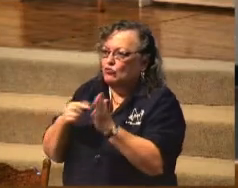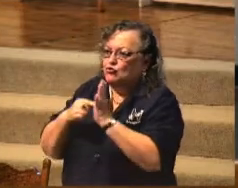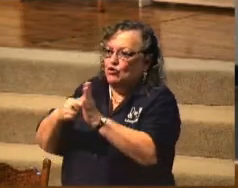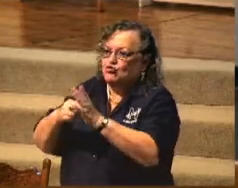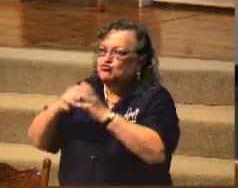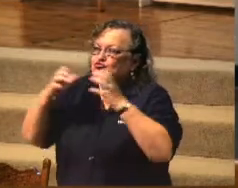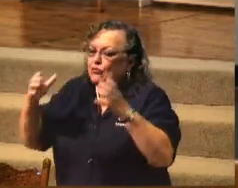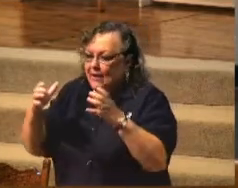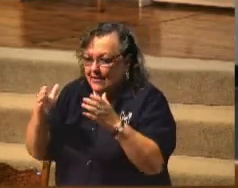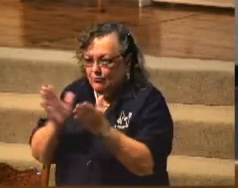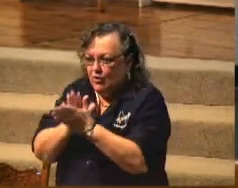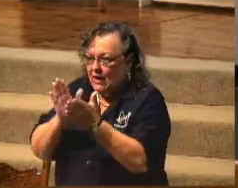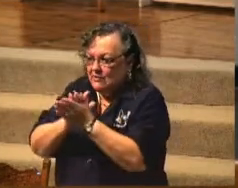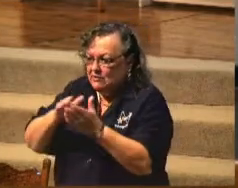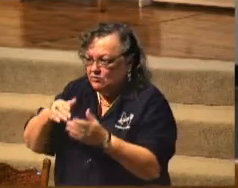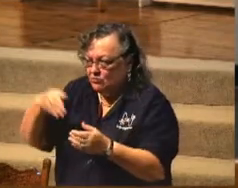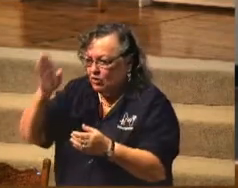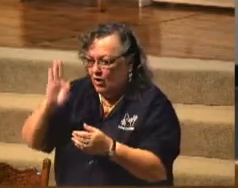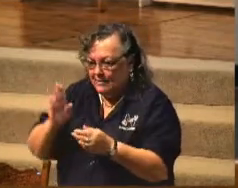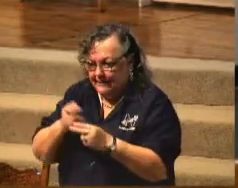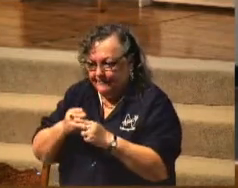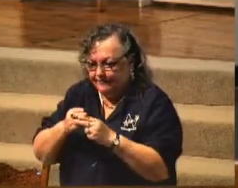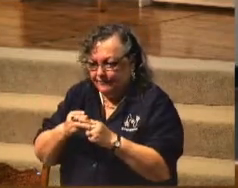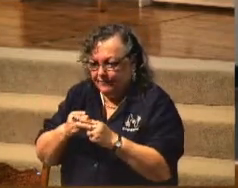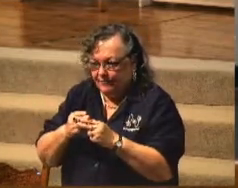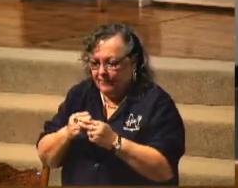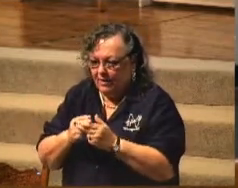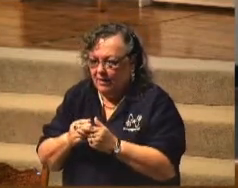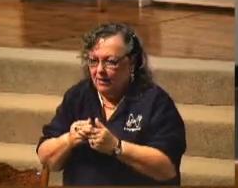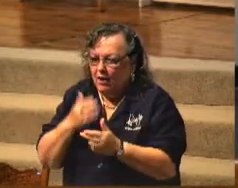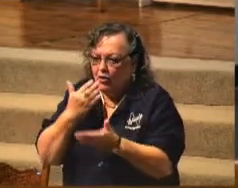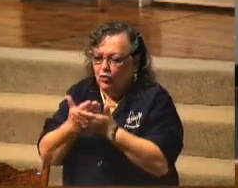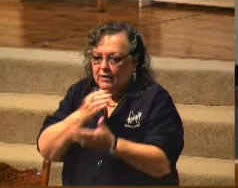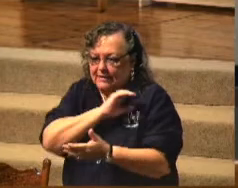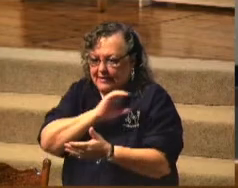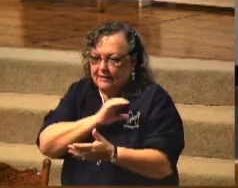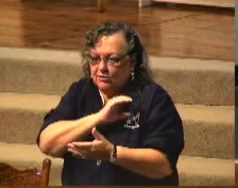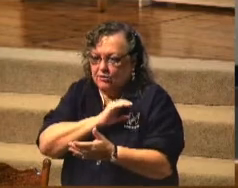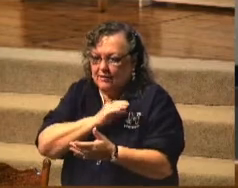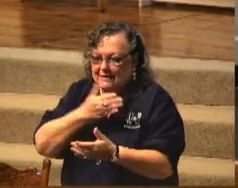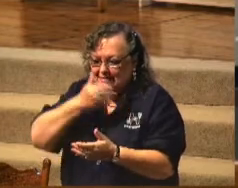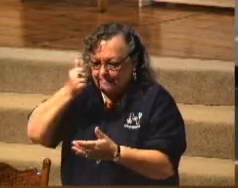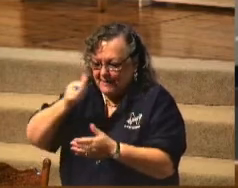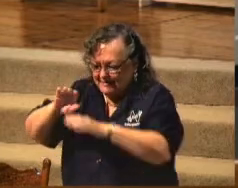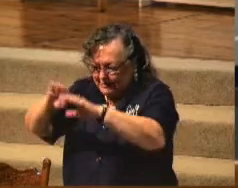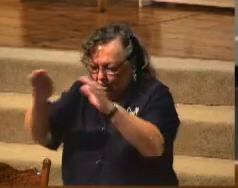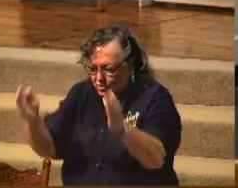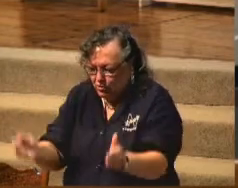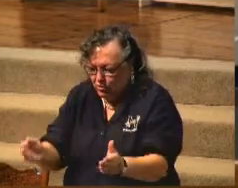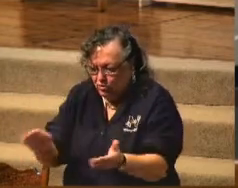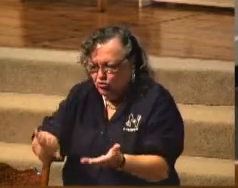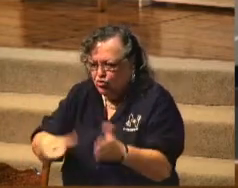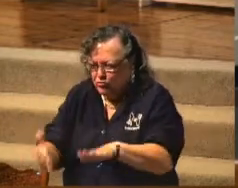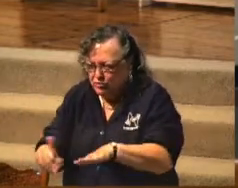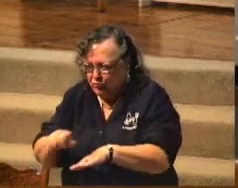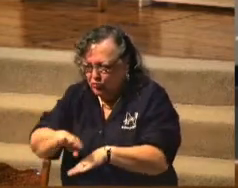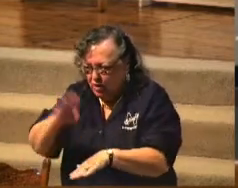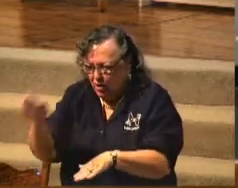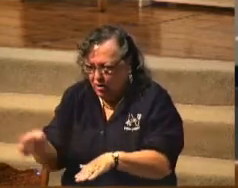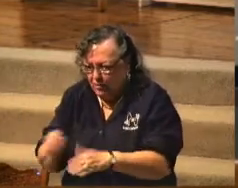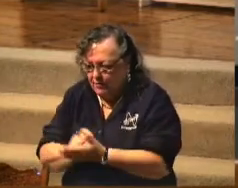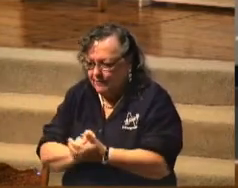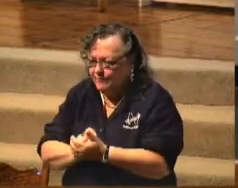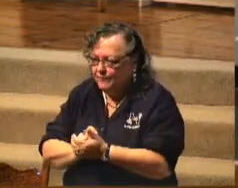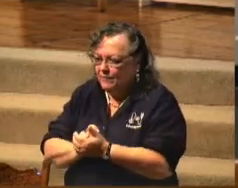I believe it's Charles Spurgeon that wrote this. A good character is the best tombstone. Those who loved you and were helped by